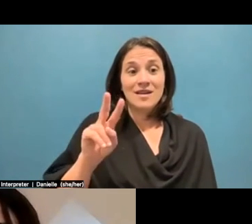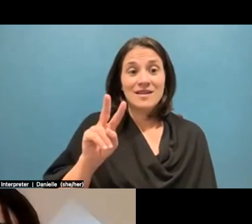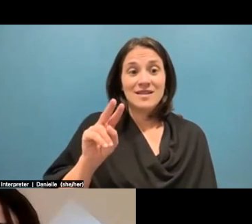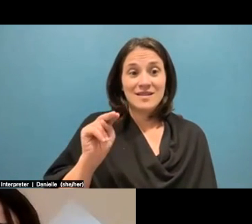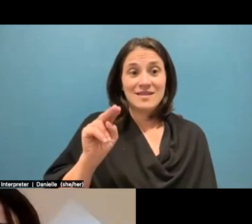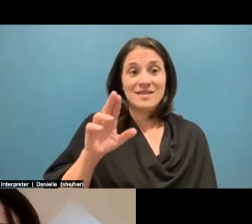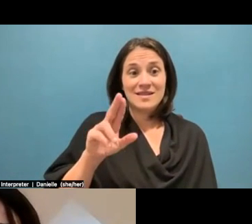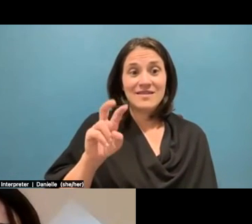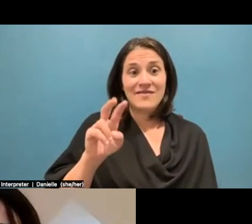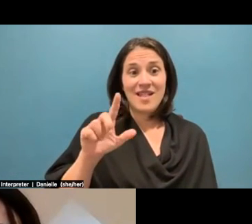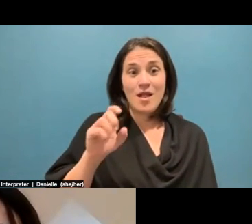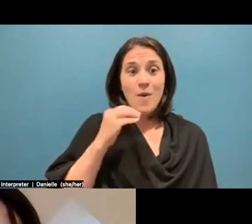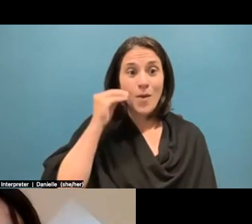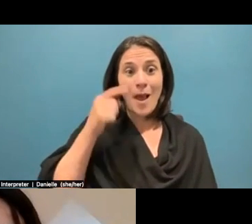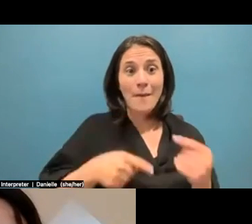the way.